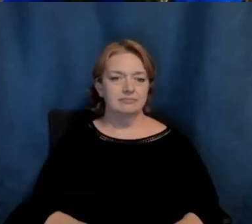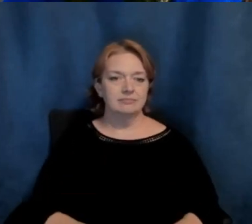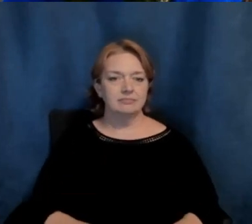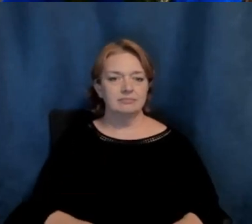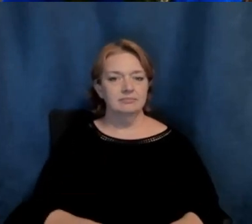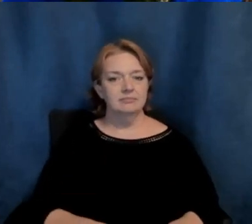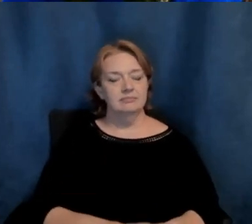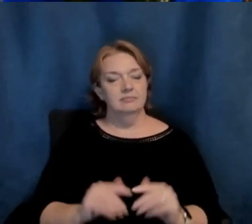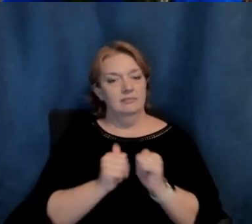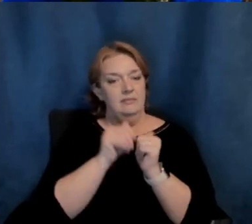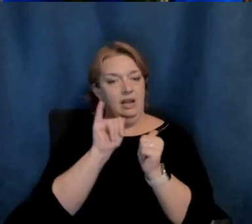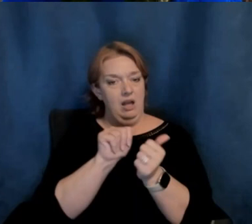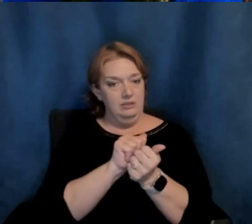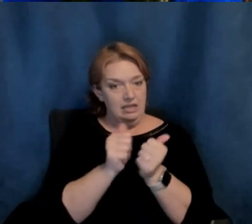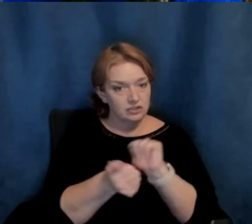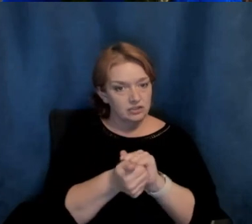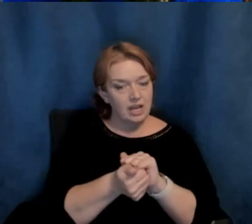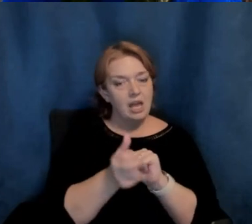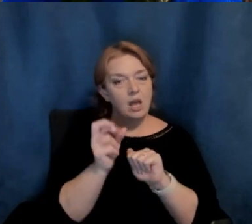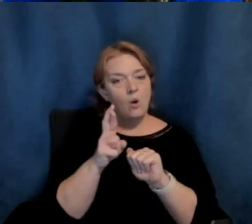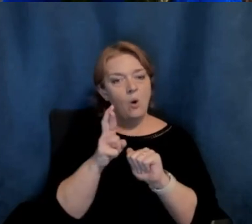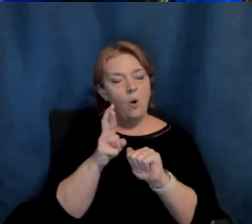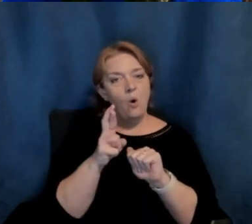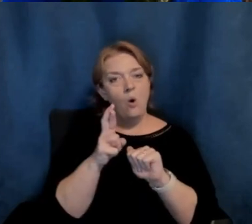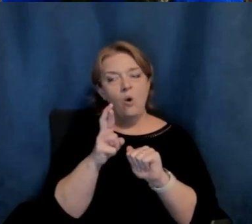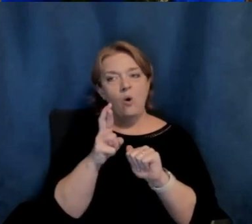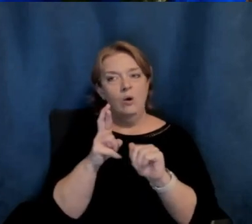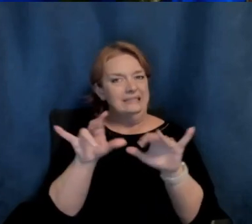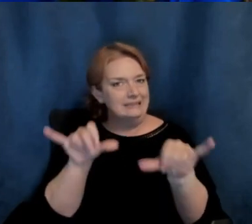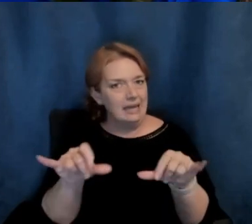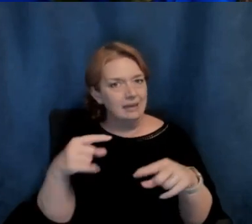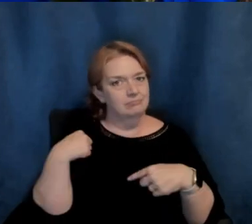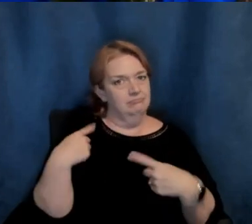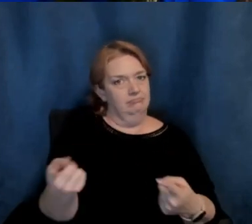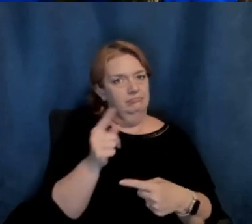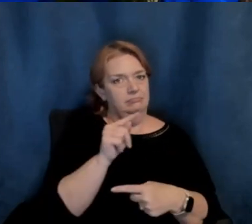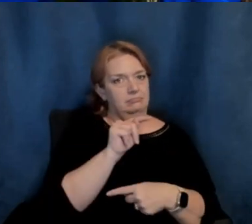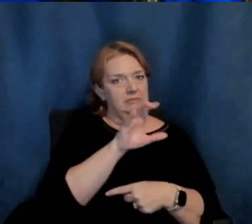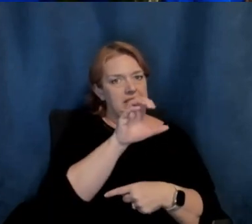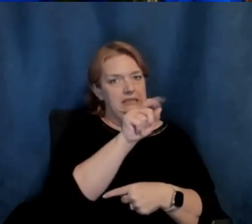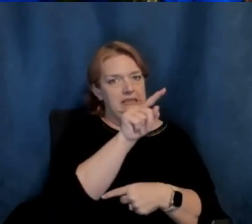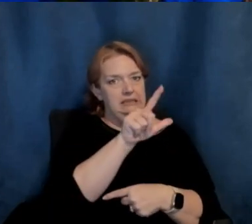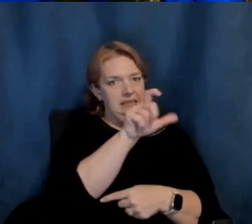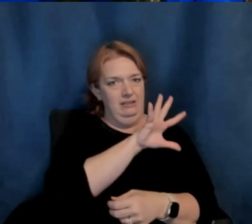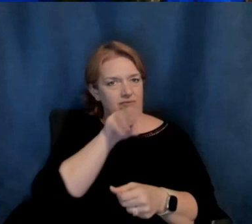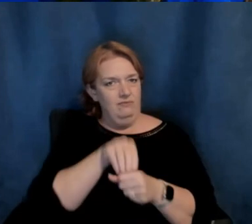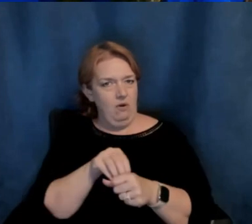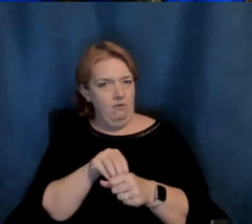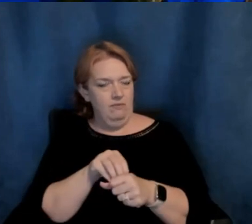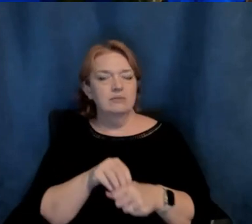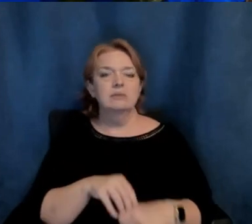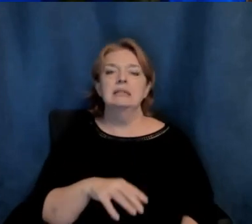changed or remained the same since T.C. Steele's involvement with the group? So, I think it's first